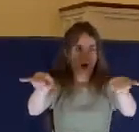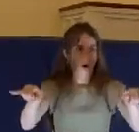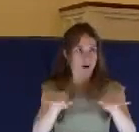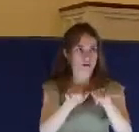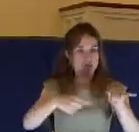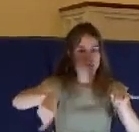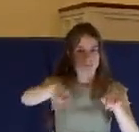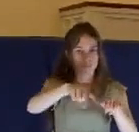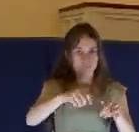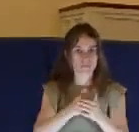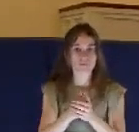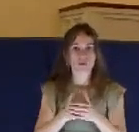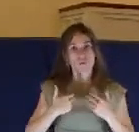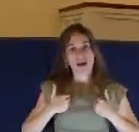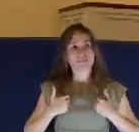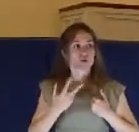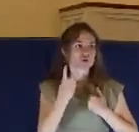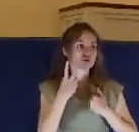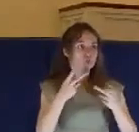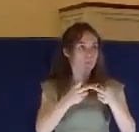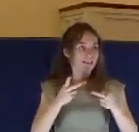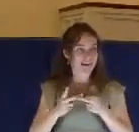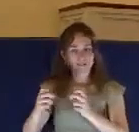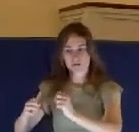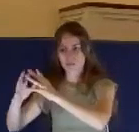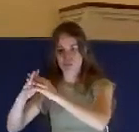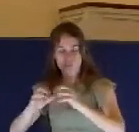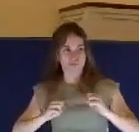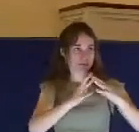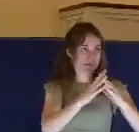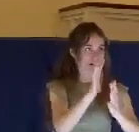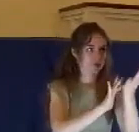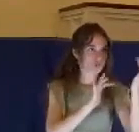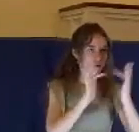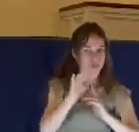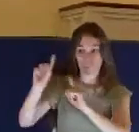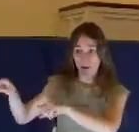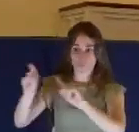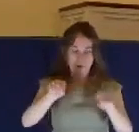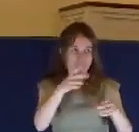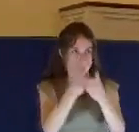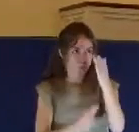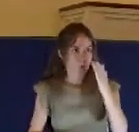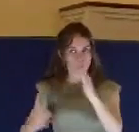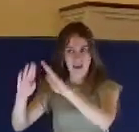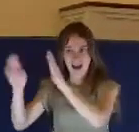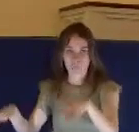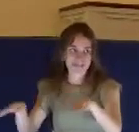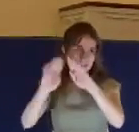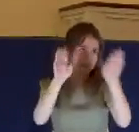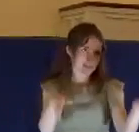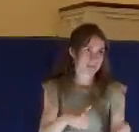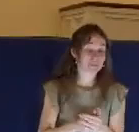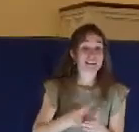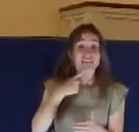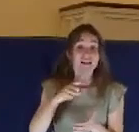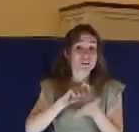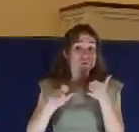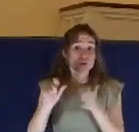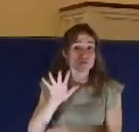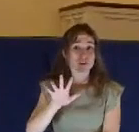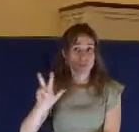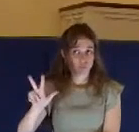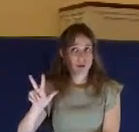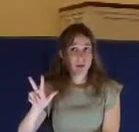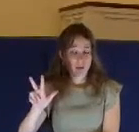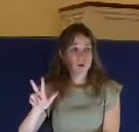then they take him to Caiaphas. And in the home of Caiaphas, notice the participants in the trial. It says in verse number 53, that were